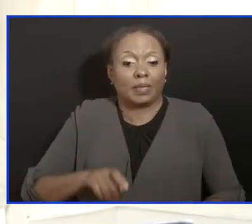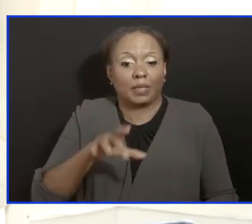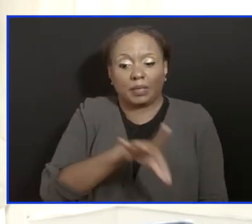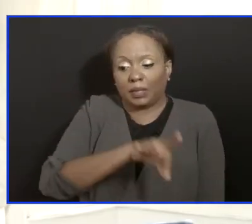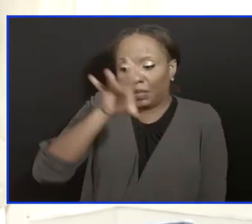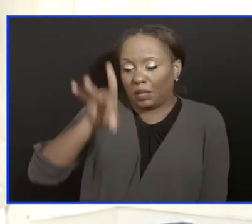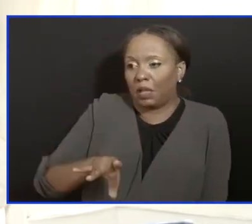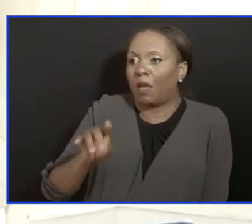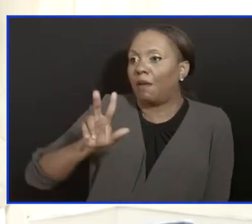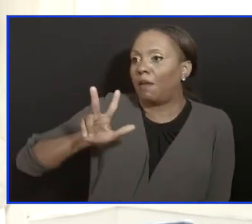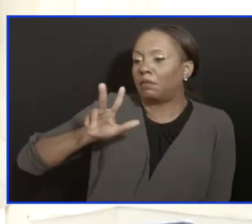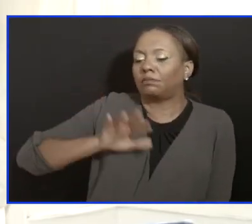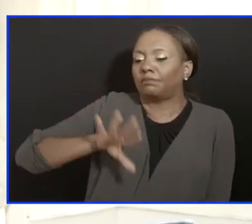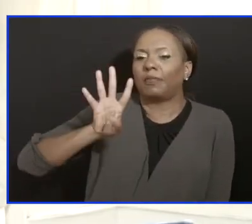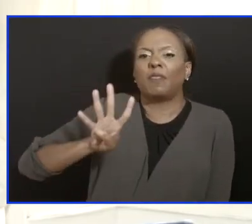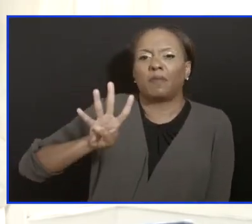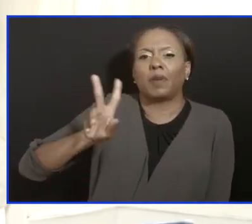positive.